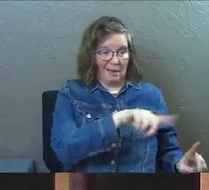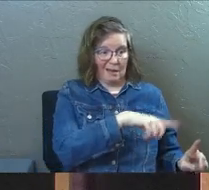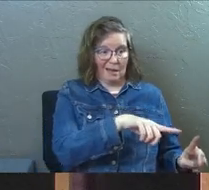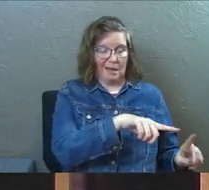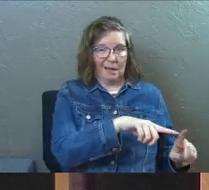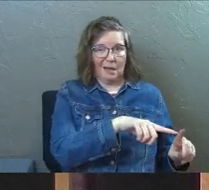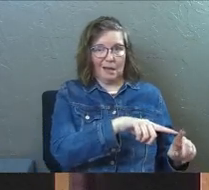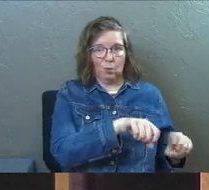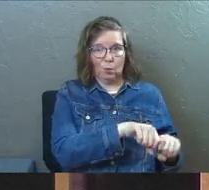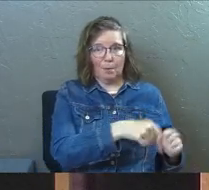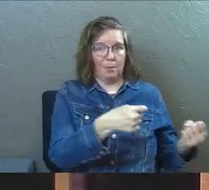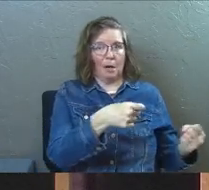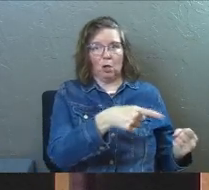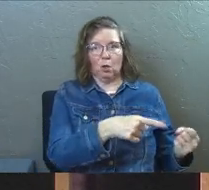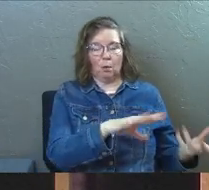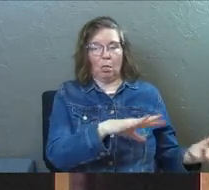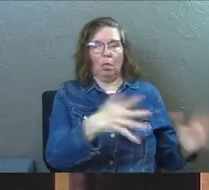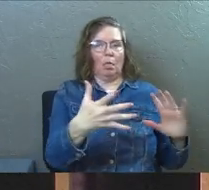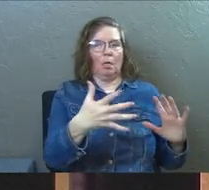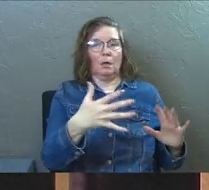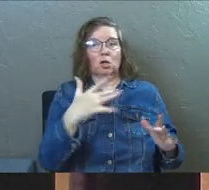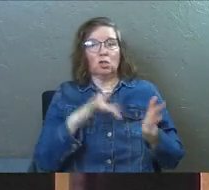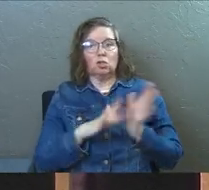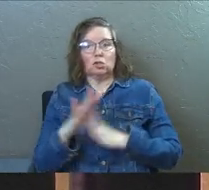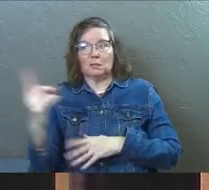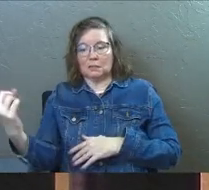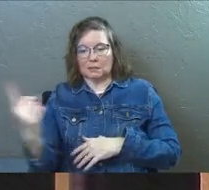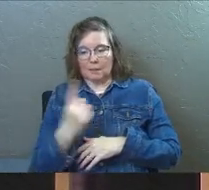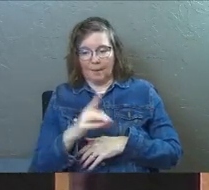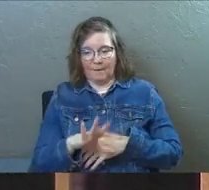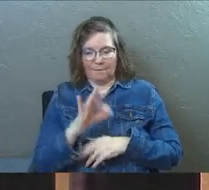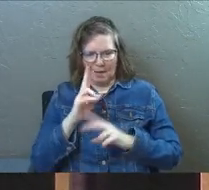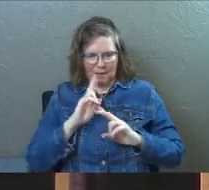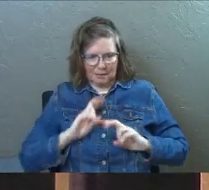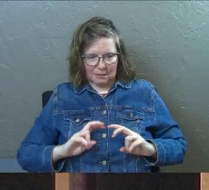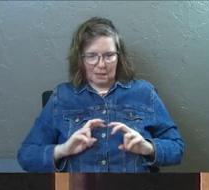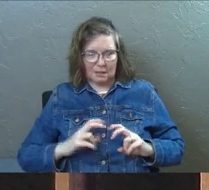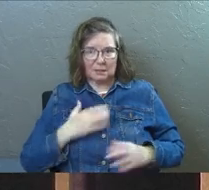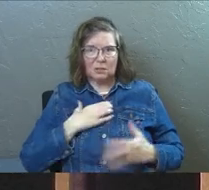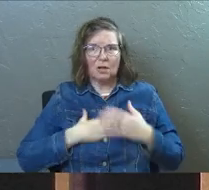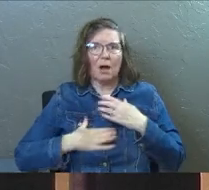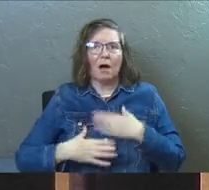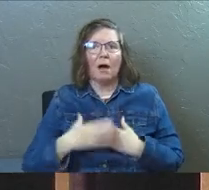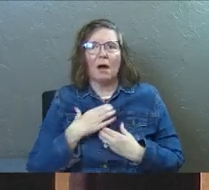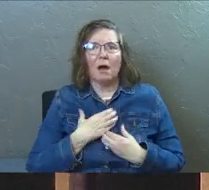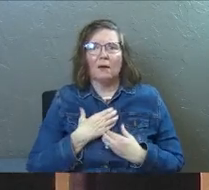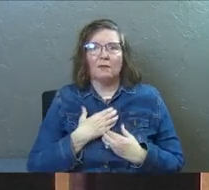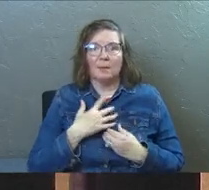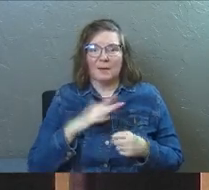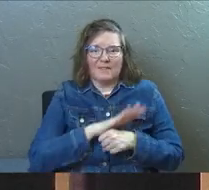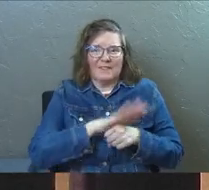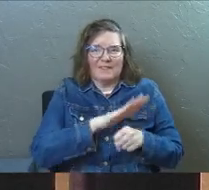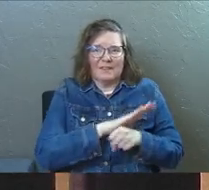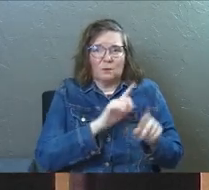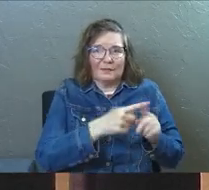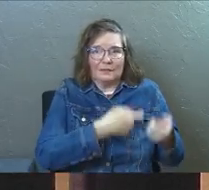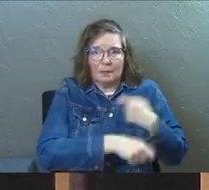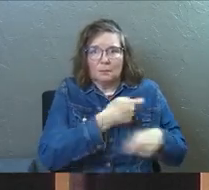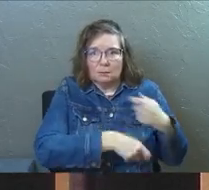Jesus finds us starving to death with a stomach full of Savior substitutes. But Jesus is the only bread that will break for you.